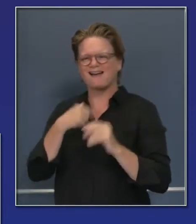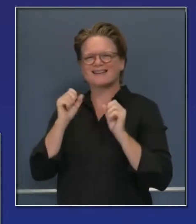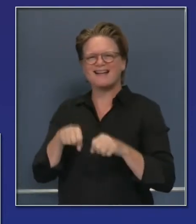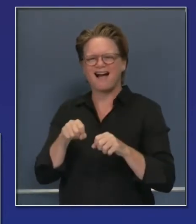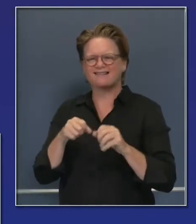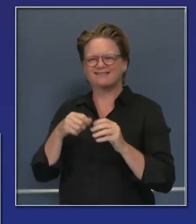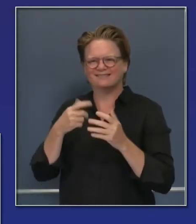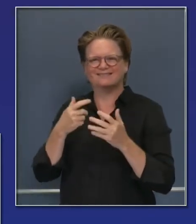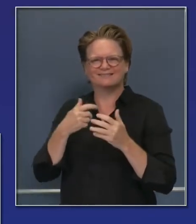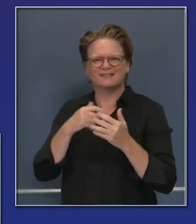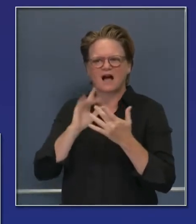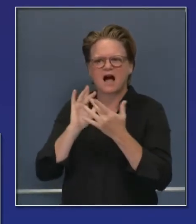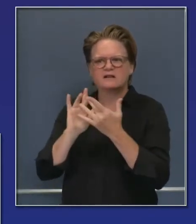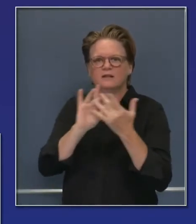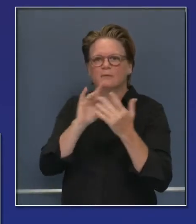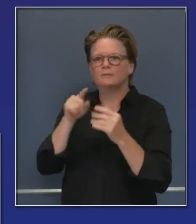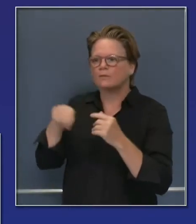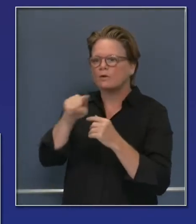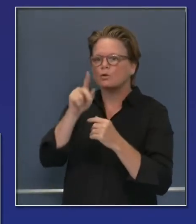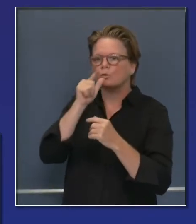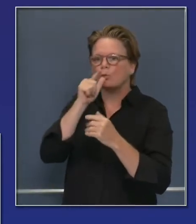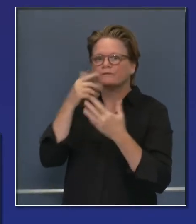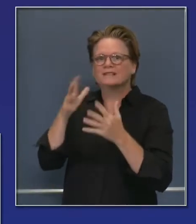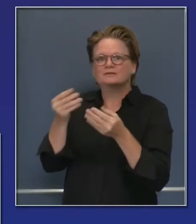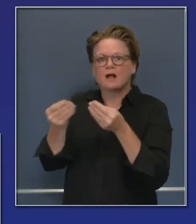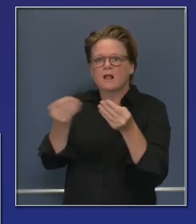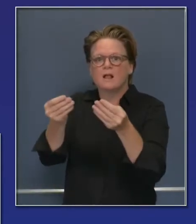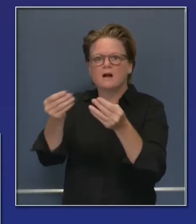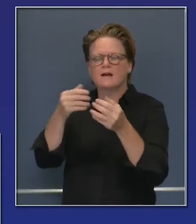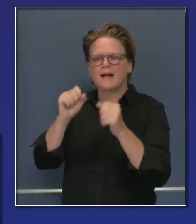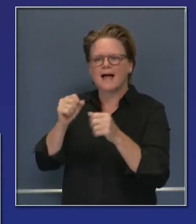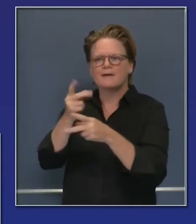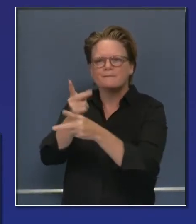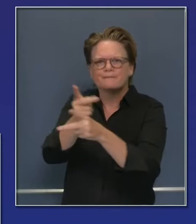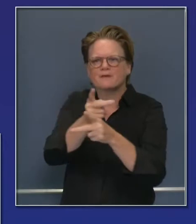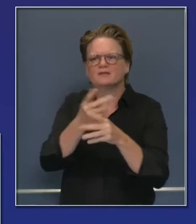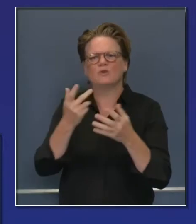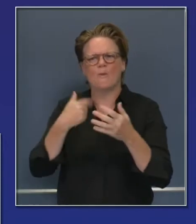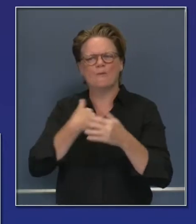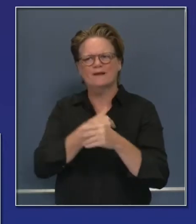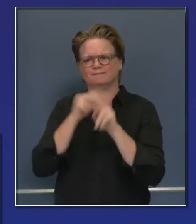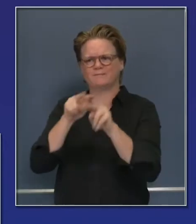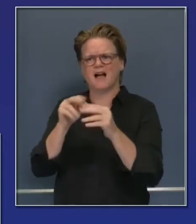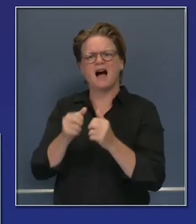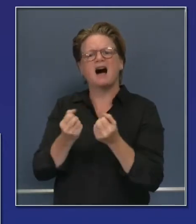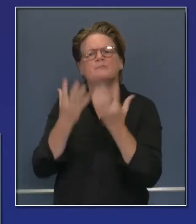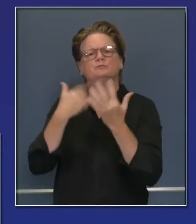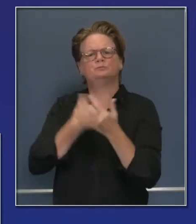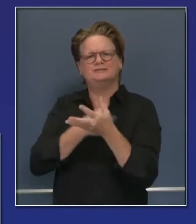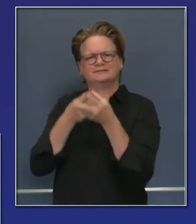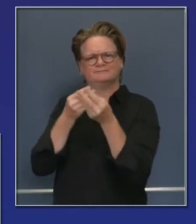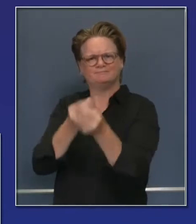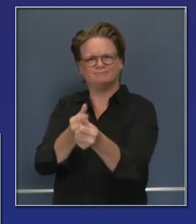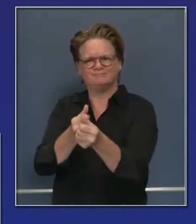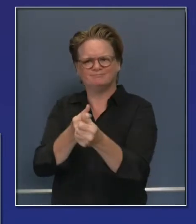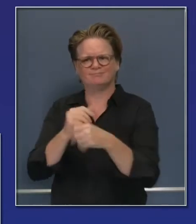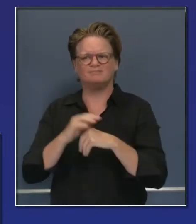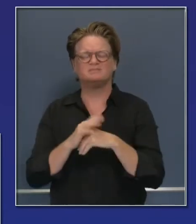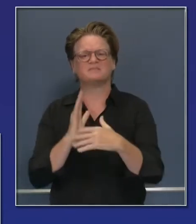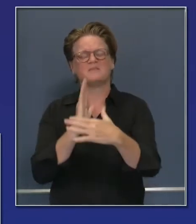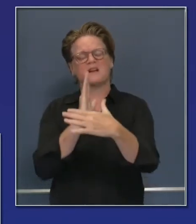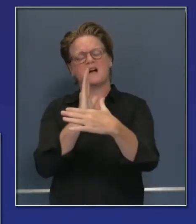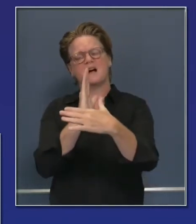and the like. Here's the new cost breakdown. Again, $150 to $200 is the average per test